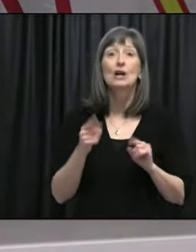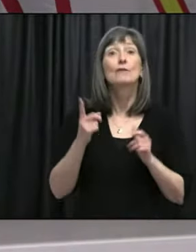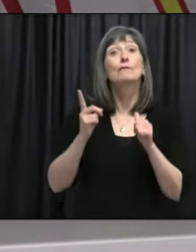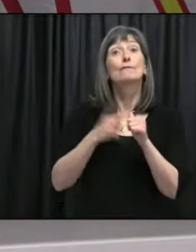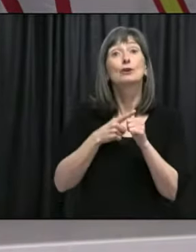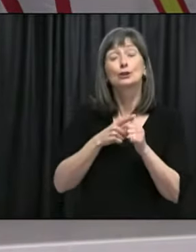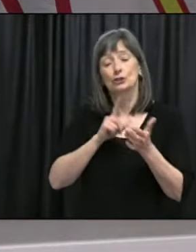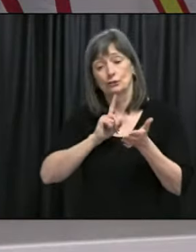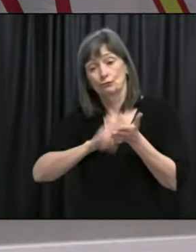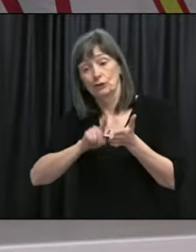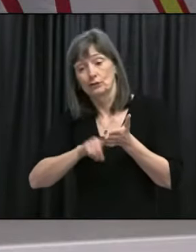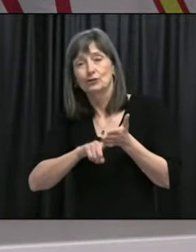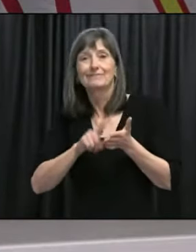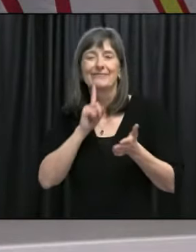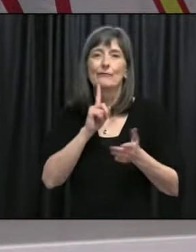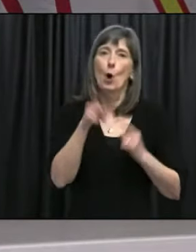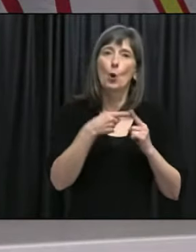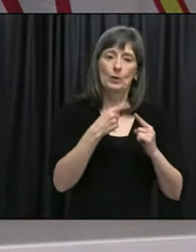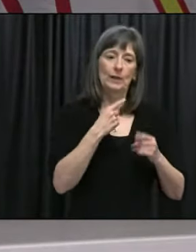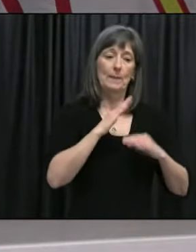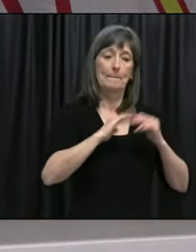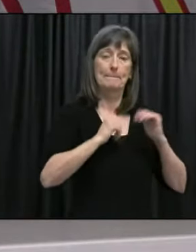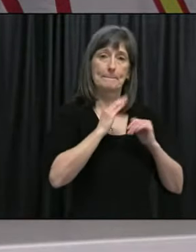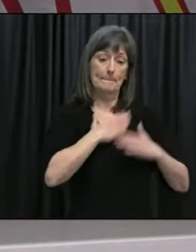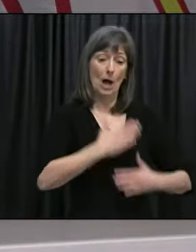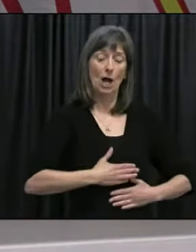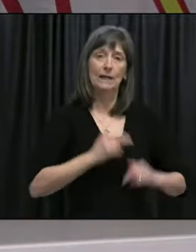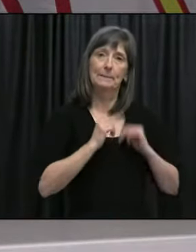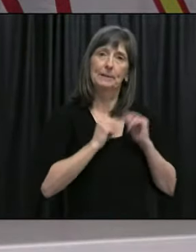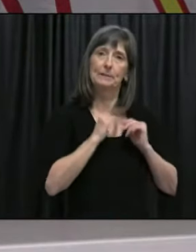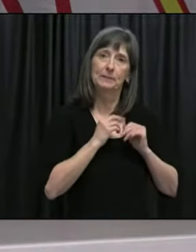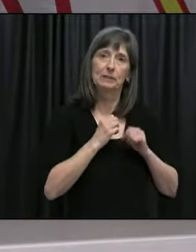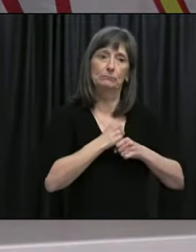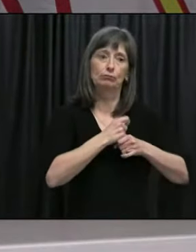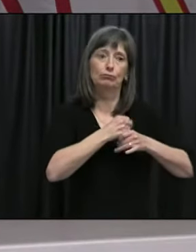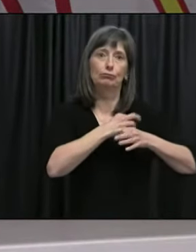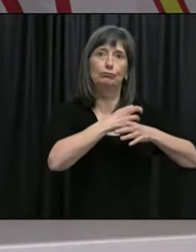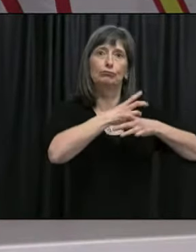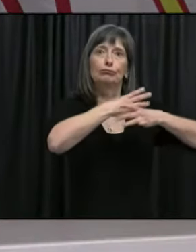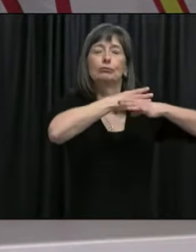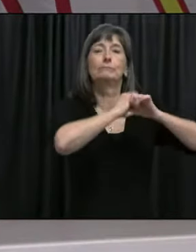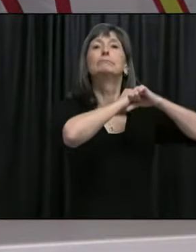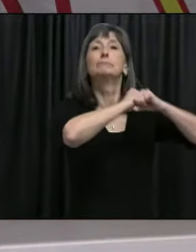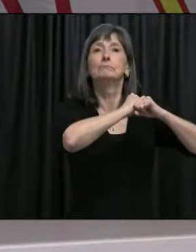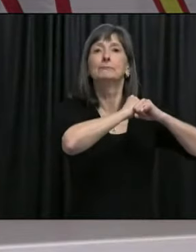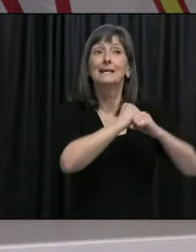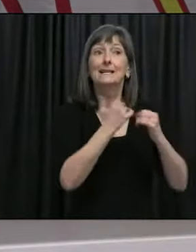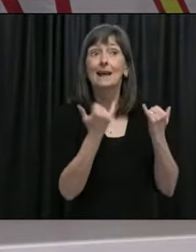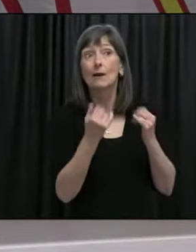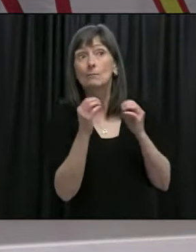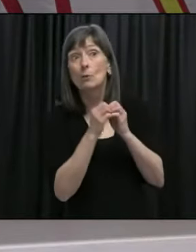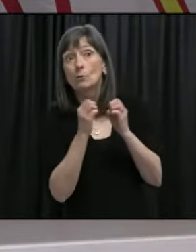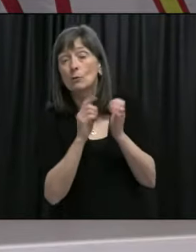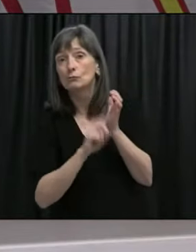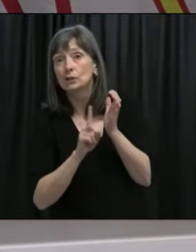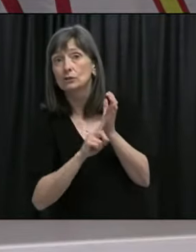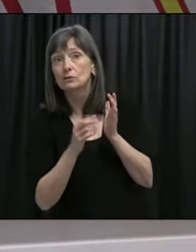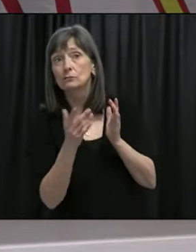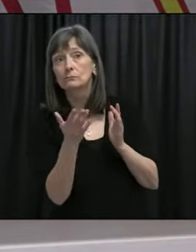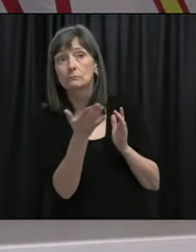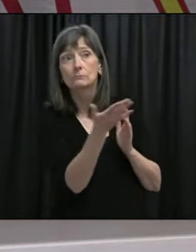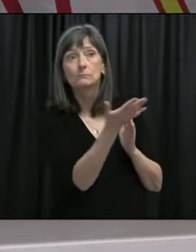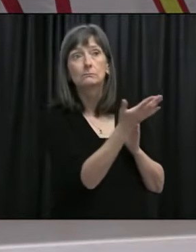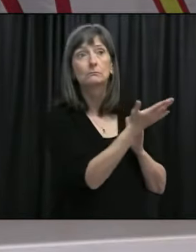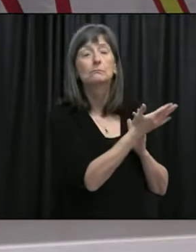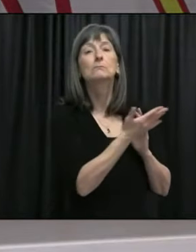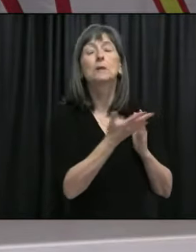antibody production. And, um, and so, you know, as more real-world data comes out, uh, we certainly, uh,